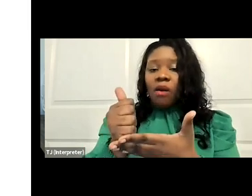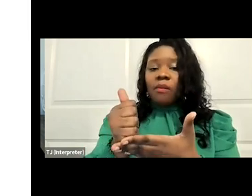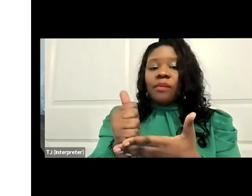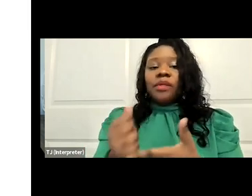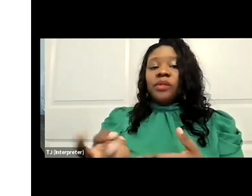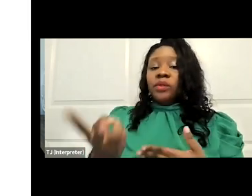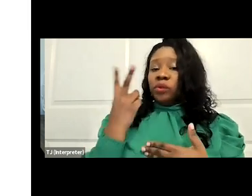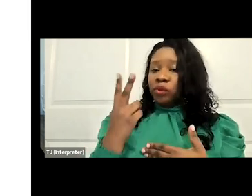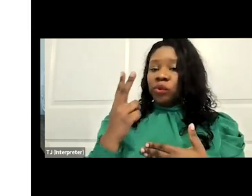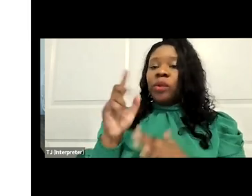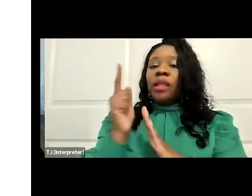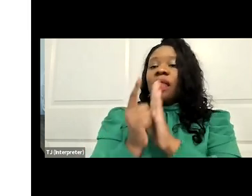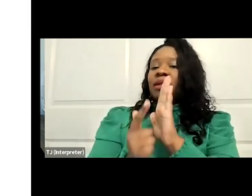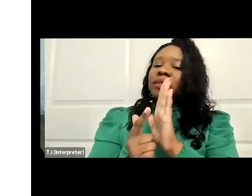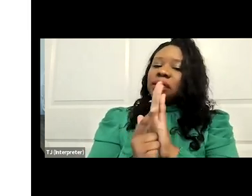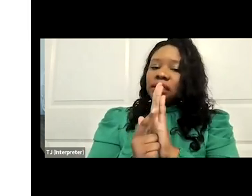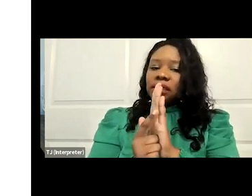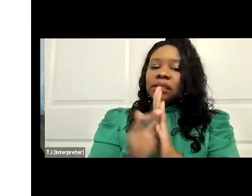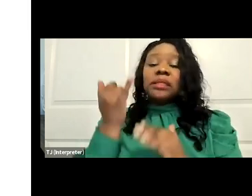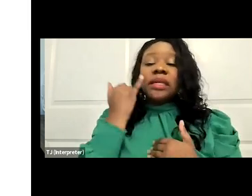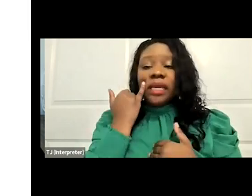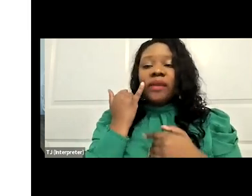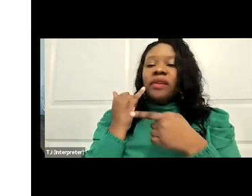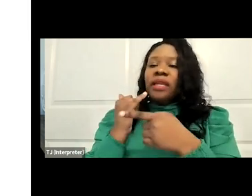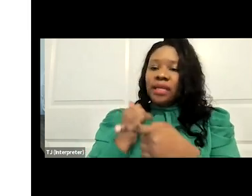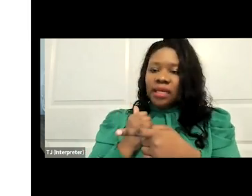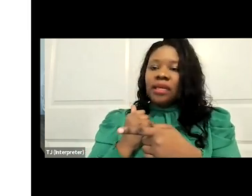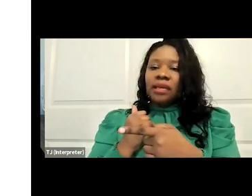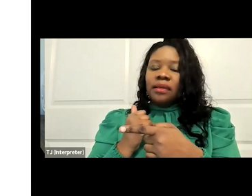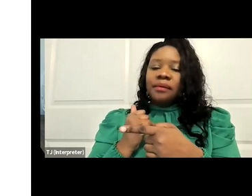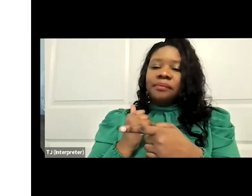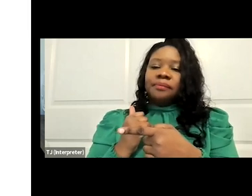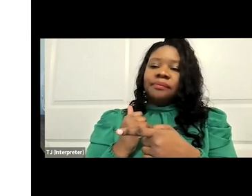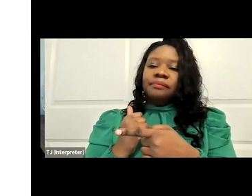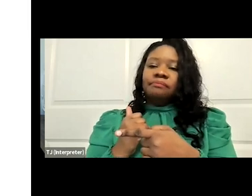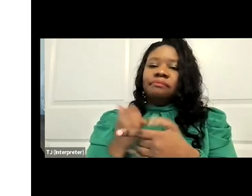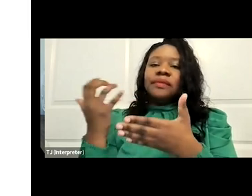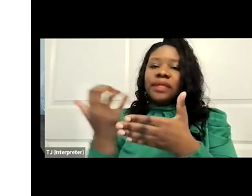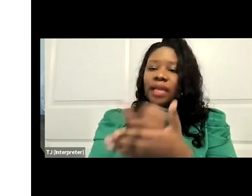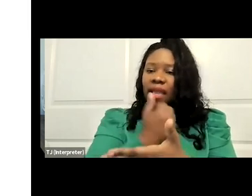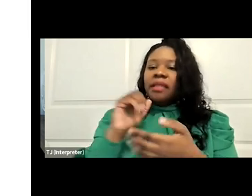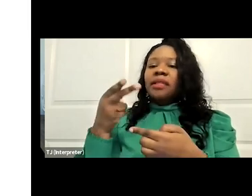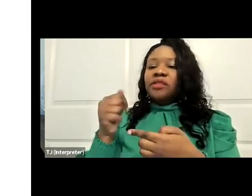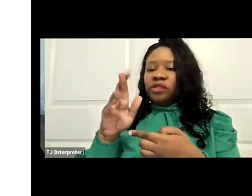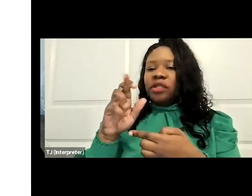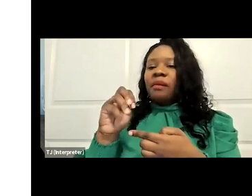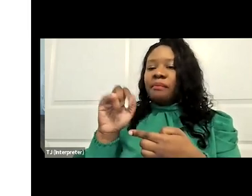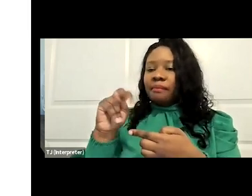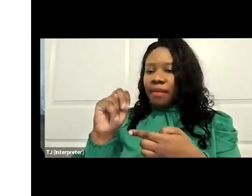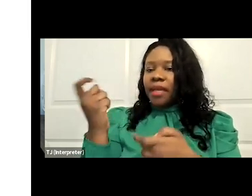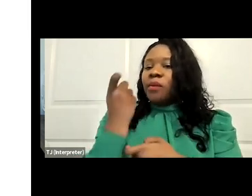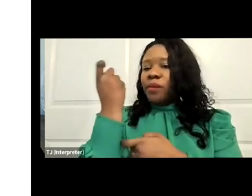legislation if he does in fact gain the chairmanship. So that's something to keep